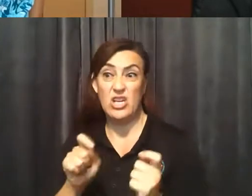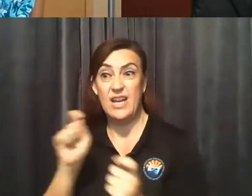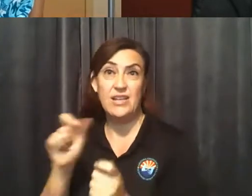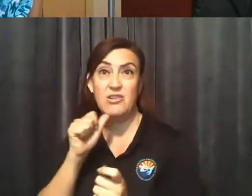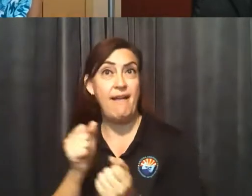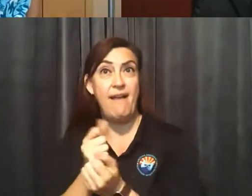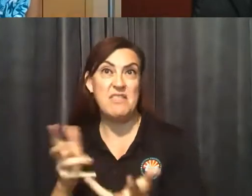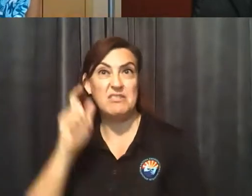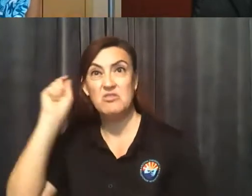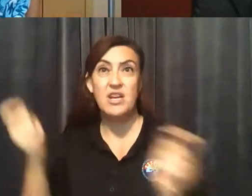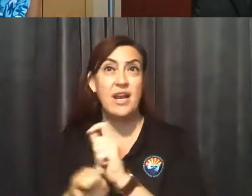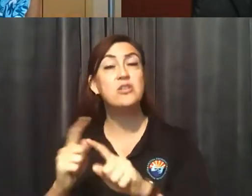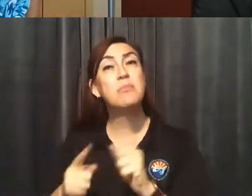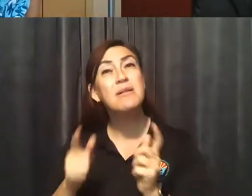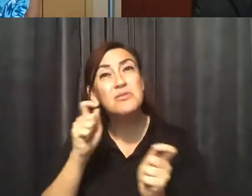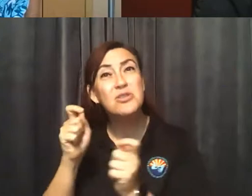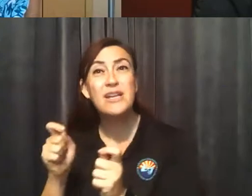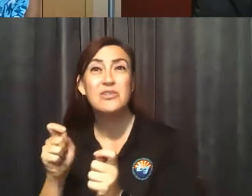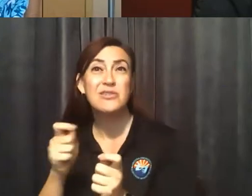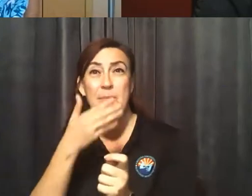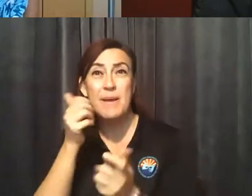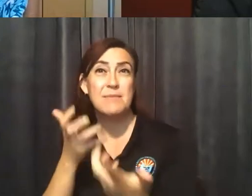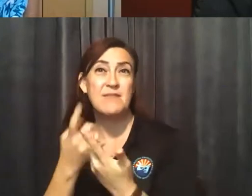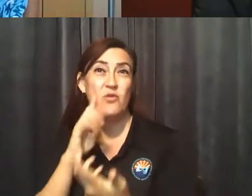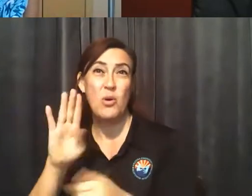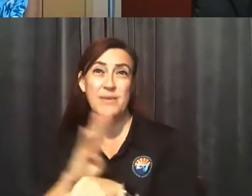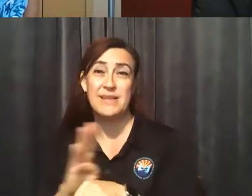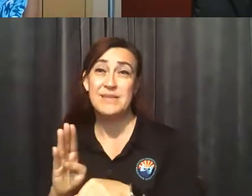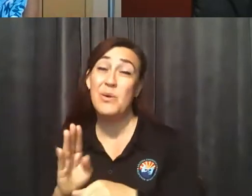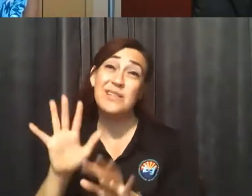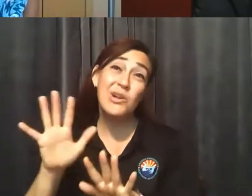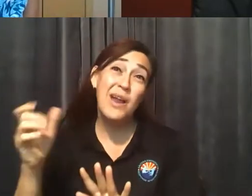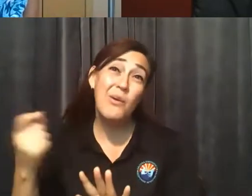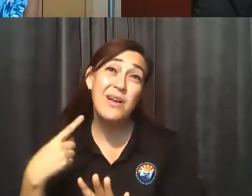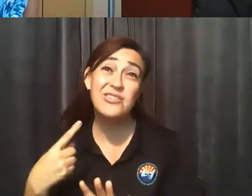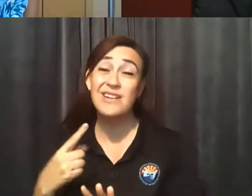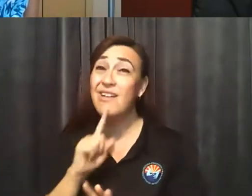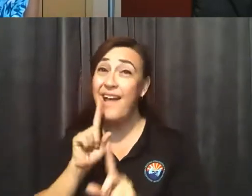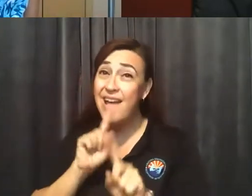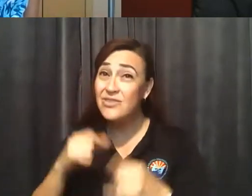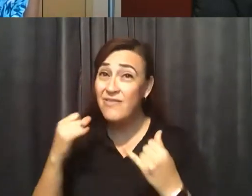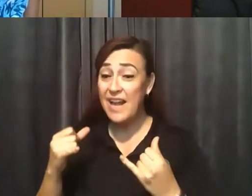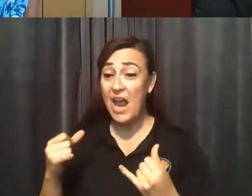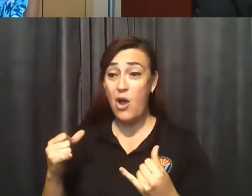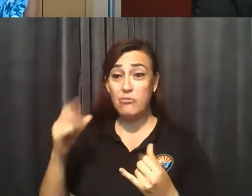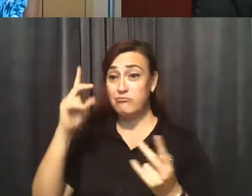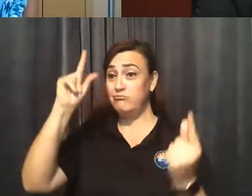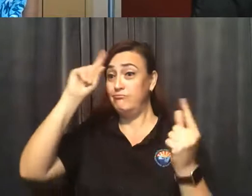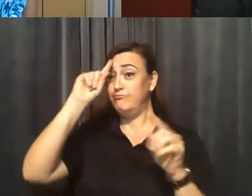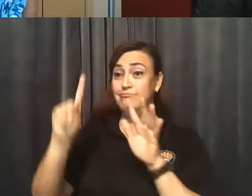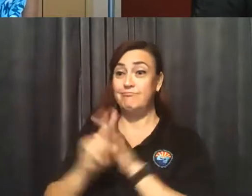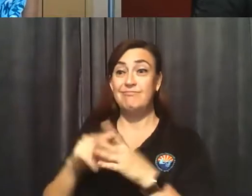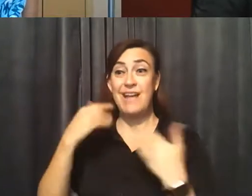I think that's a great question. I can't give you a solid answer at this point on the ice, but maybe.